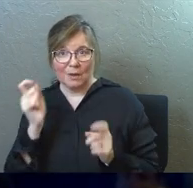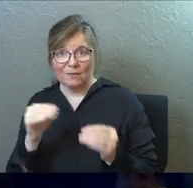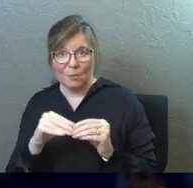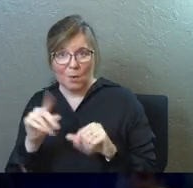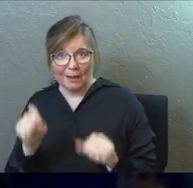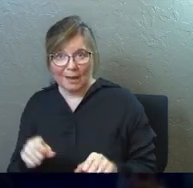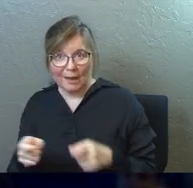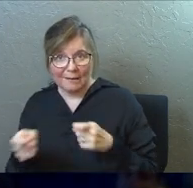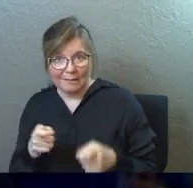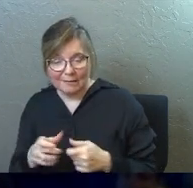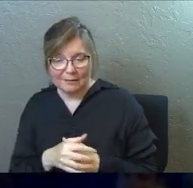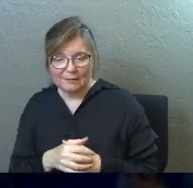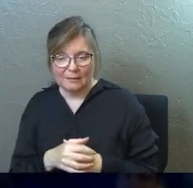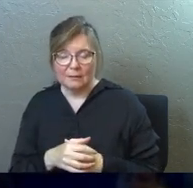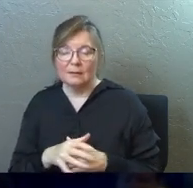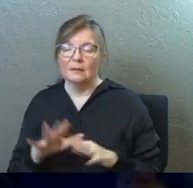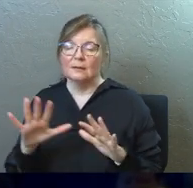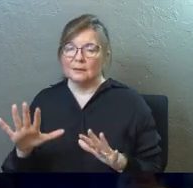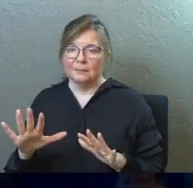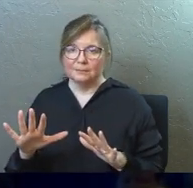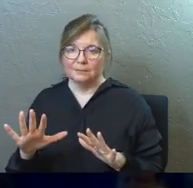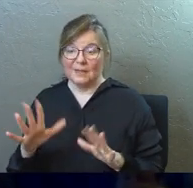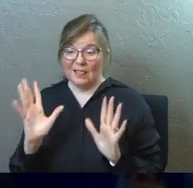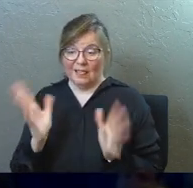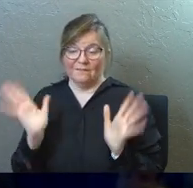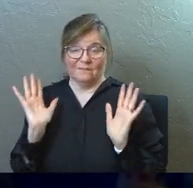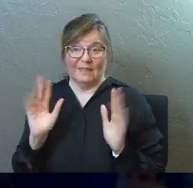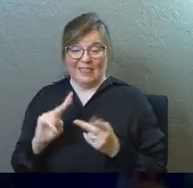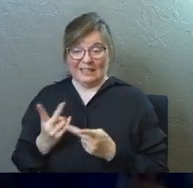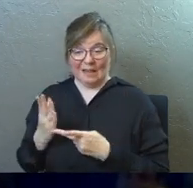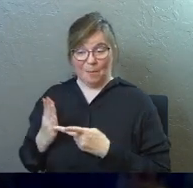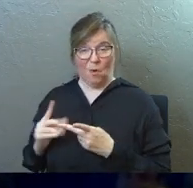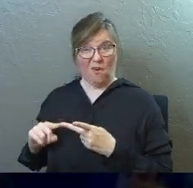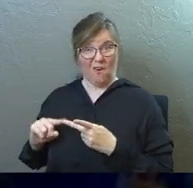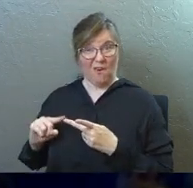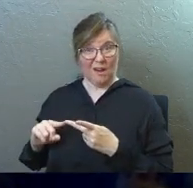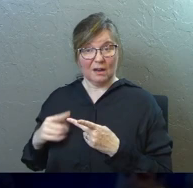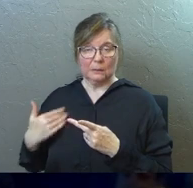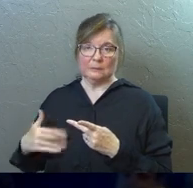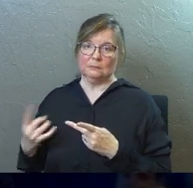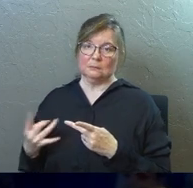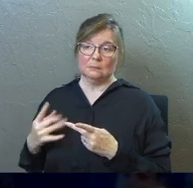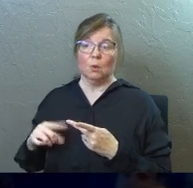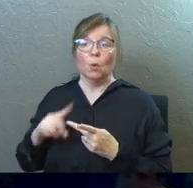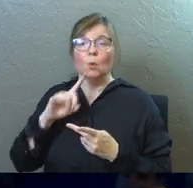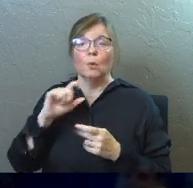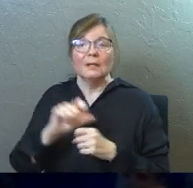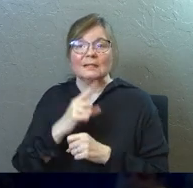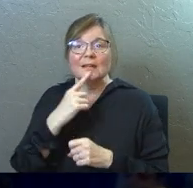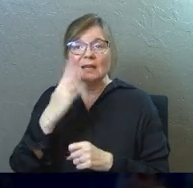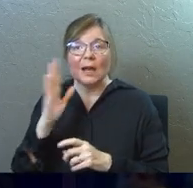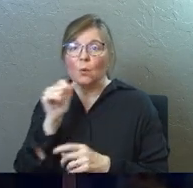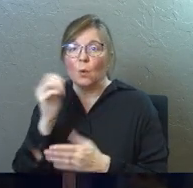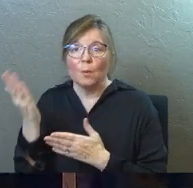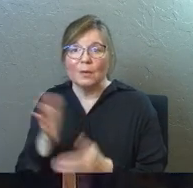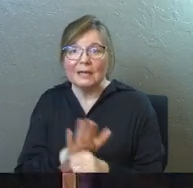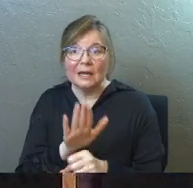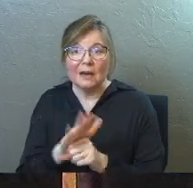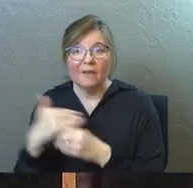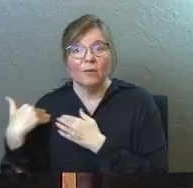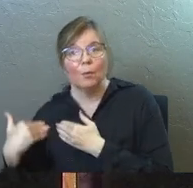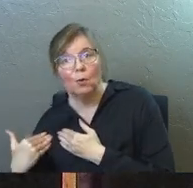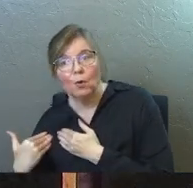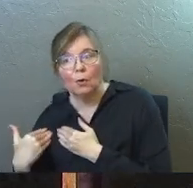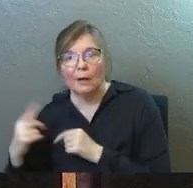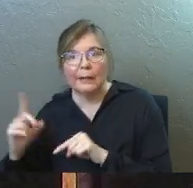if it's all just God will never give you more than you can stand, and they leave out the second part, what they're really saying to me is that God will never bring enough burden